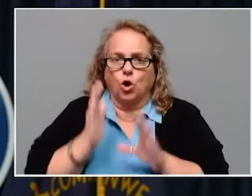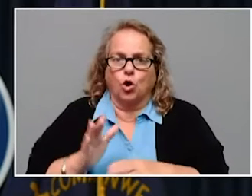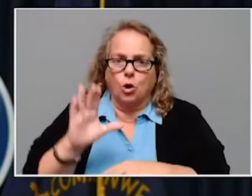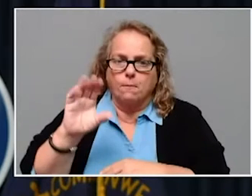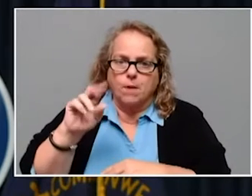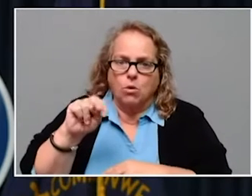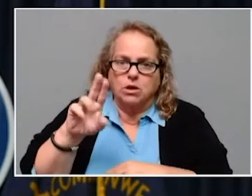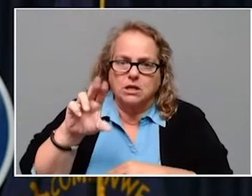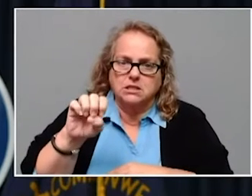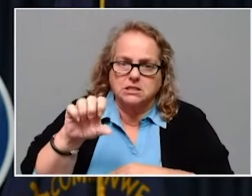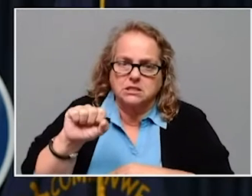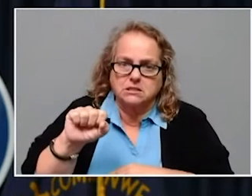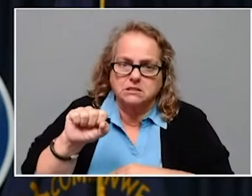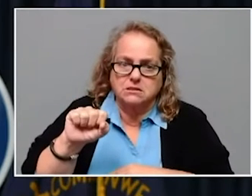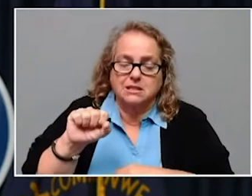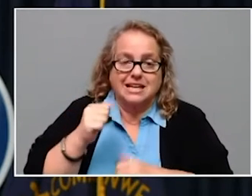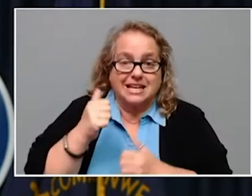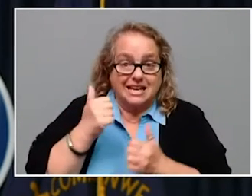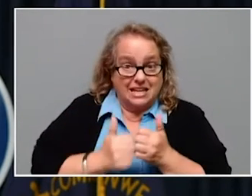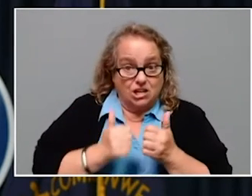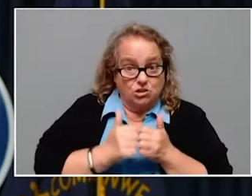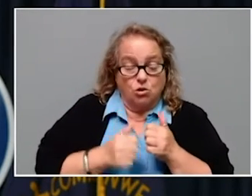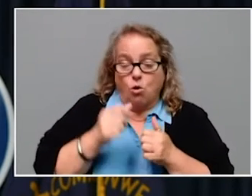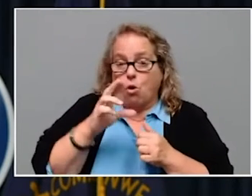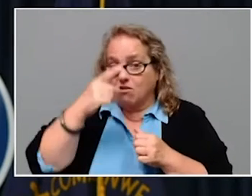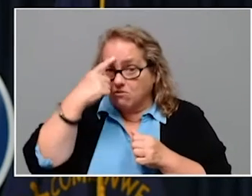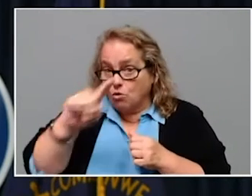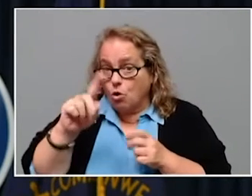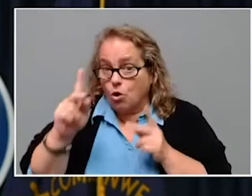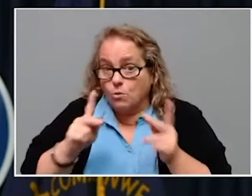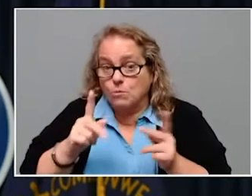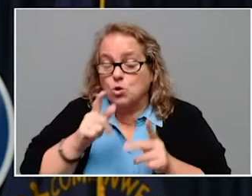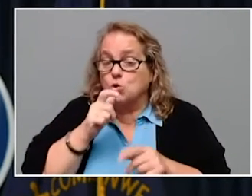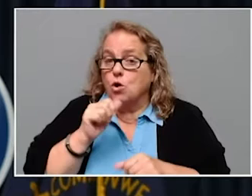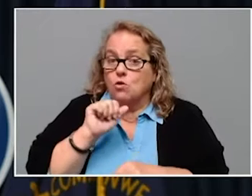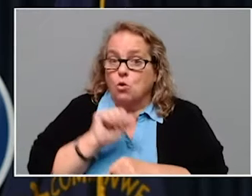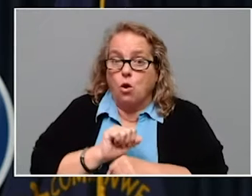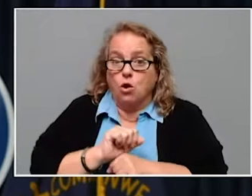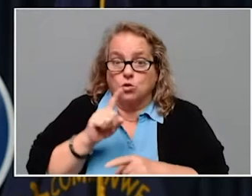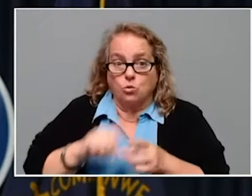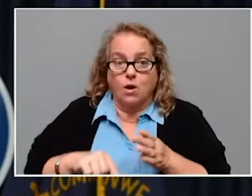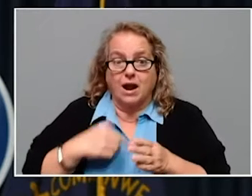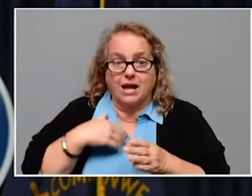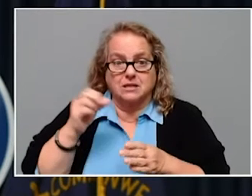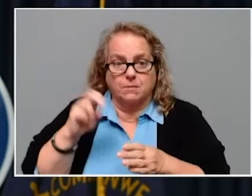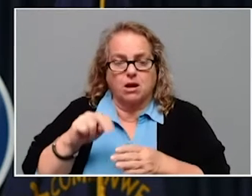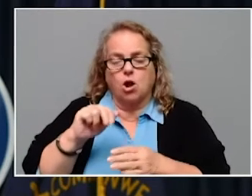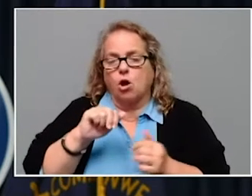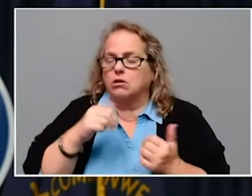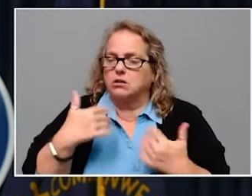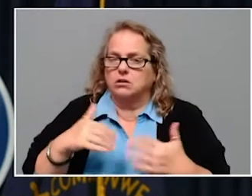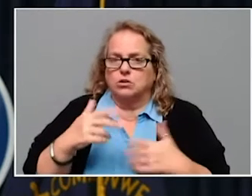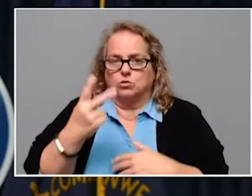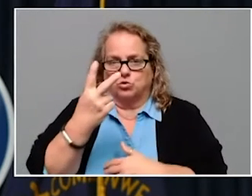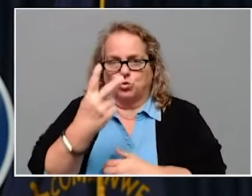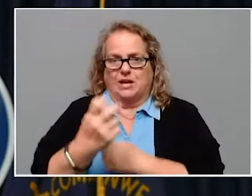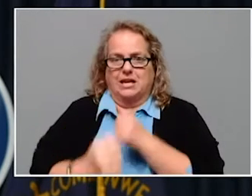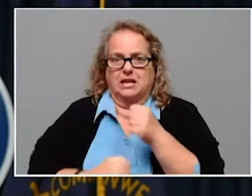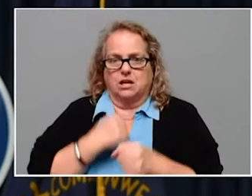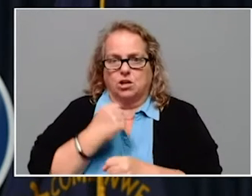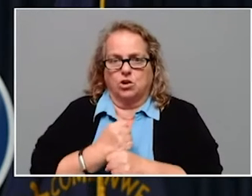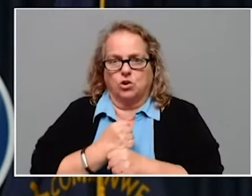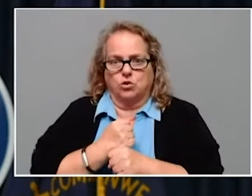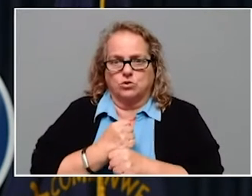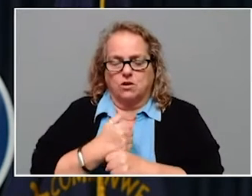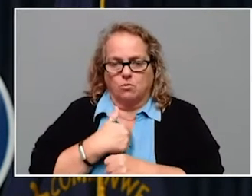he did mention health care workers, firefighters, EMTs, police, teachers, and grocery store workers who have worked throughout the pandemic as